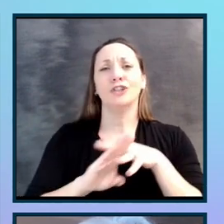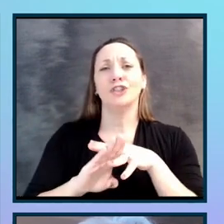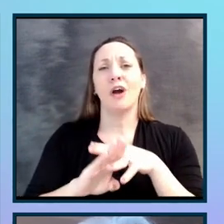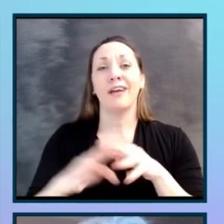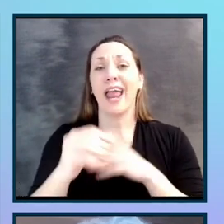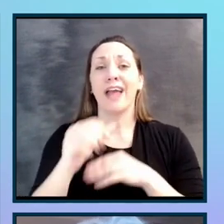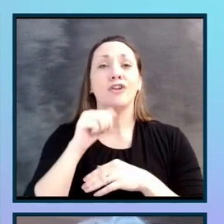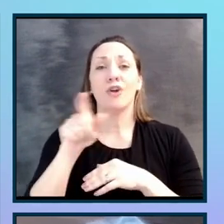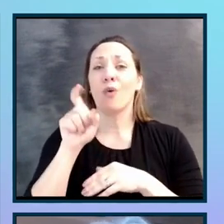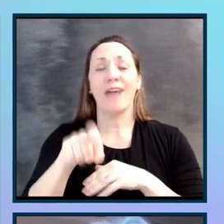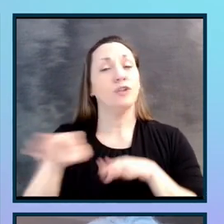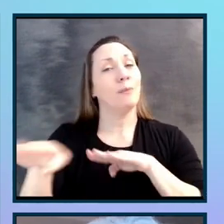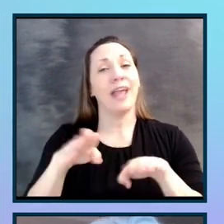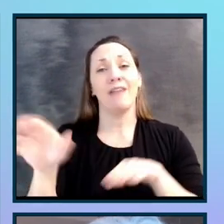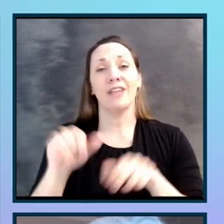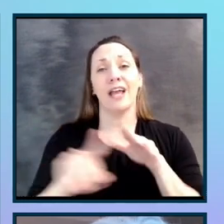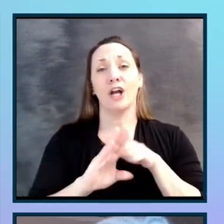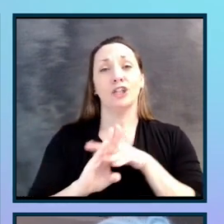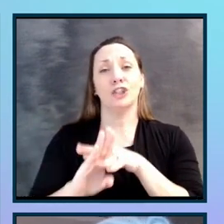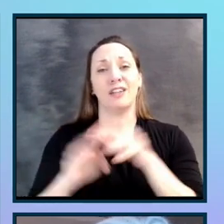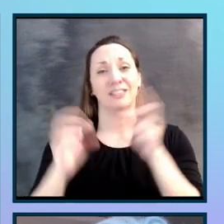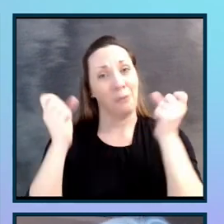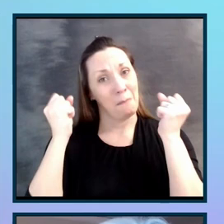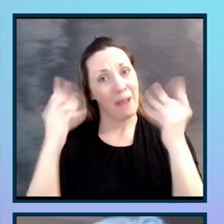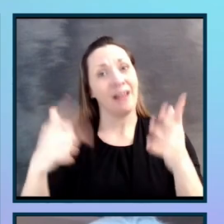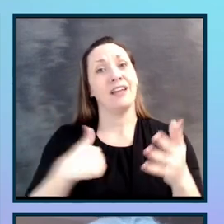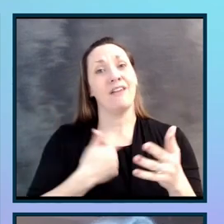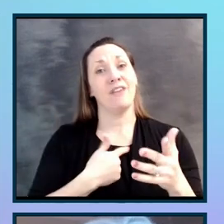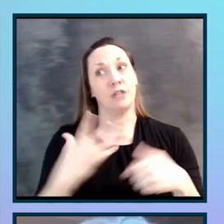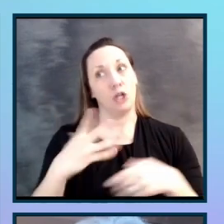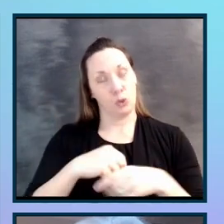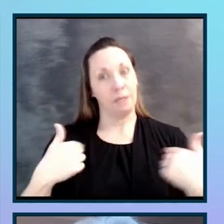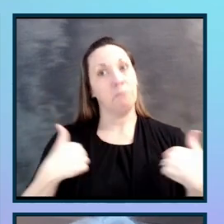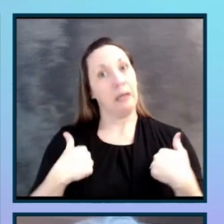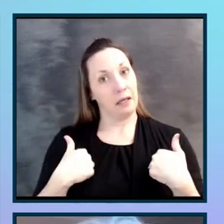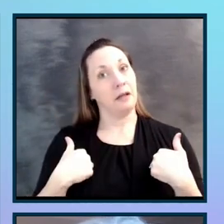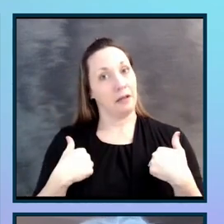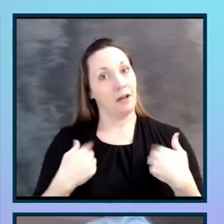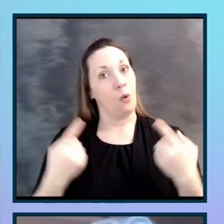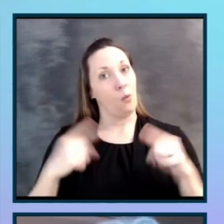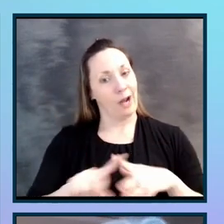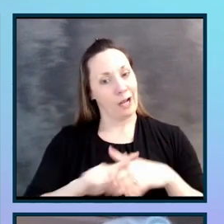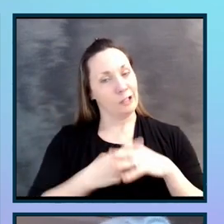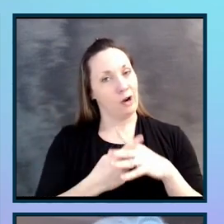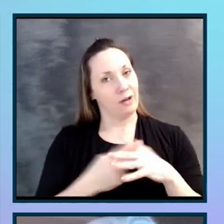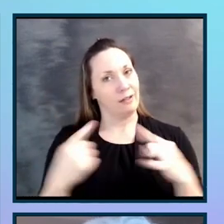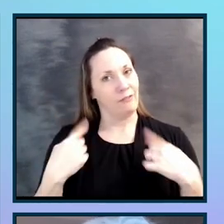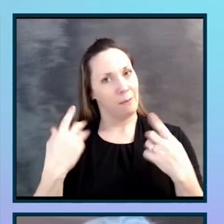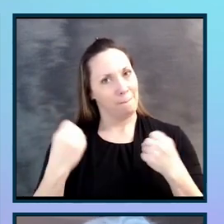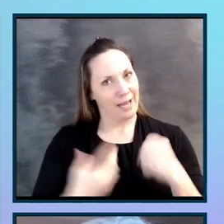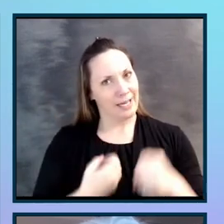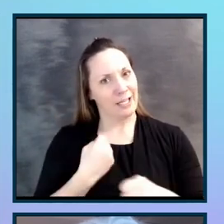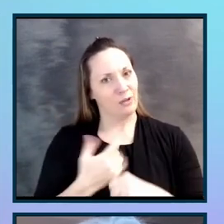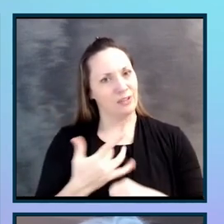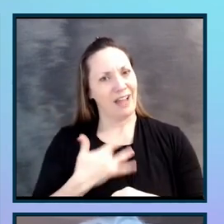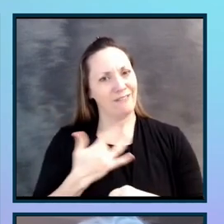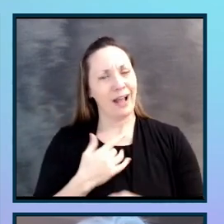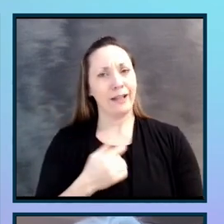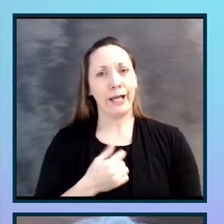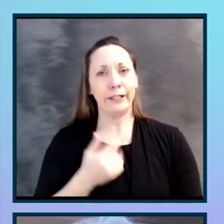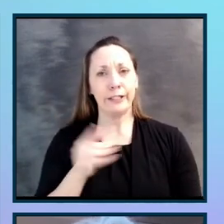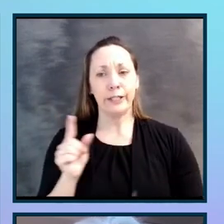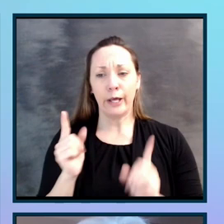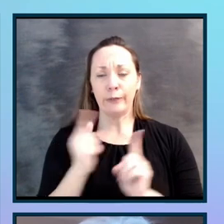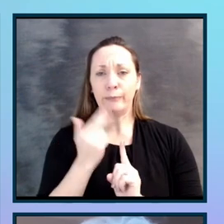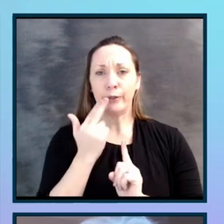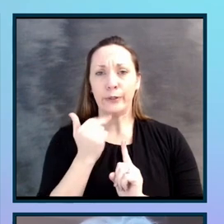which so many of us, myself included, when I started all this and for many years felt like this little goldfish with the shark